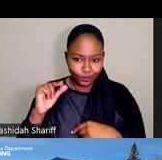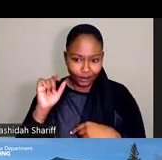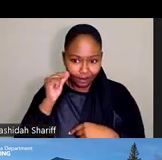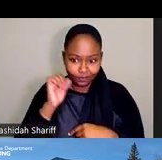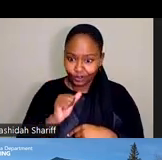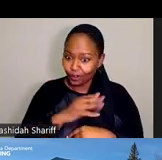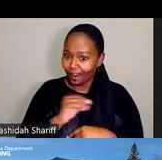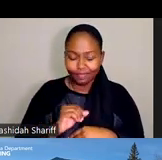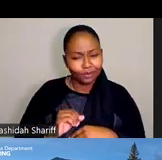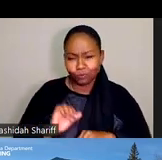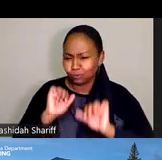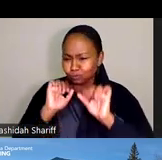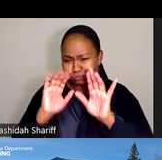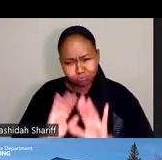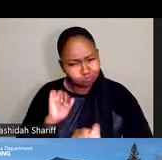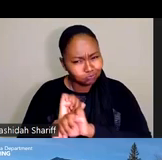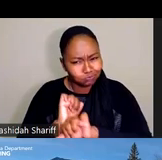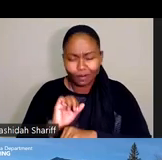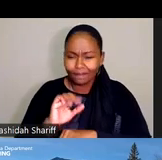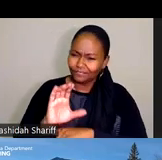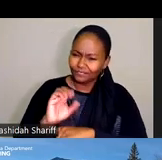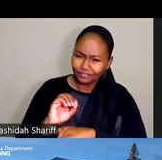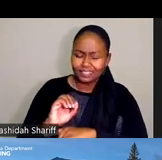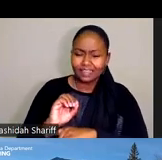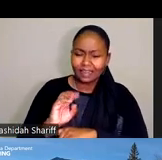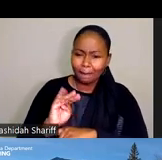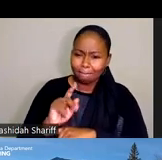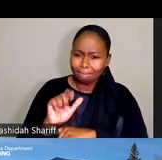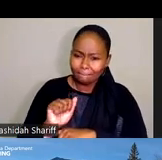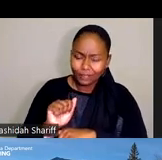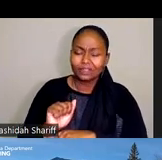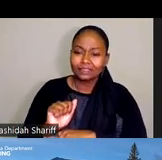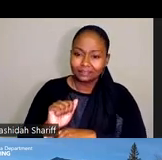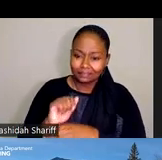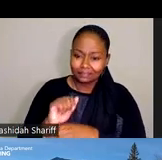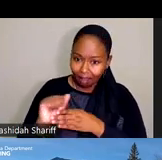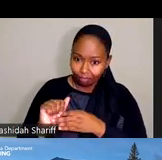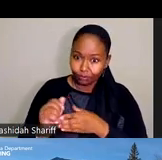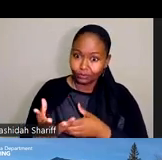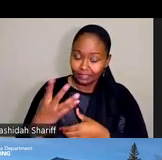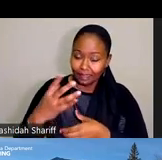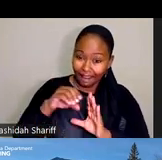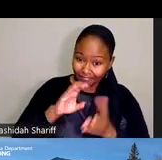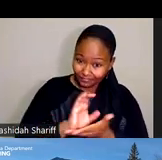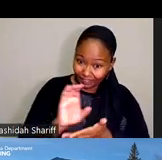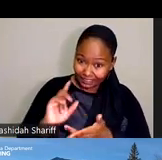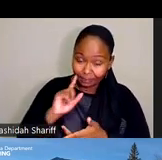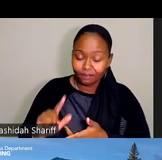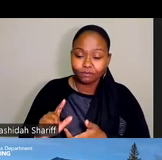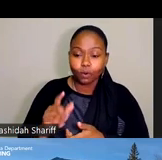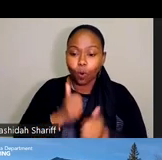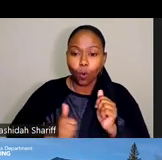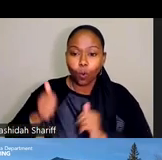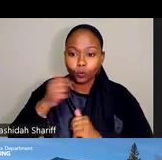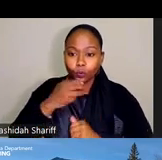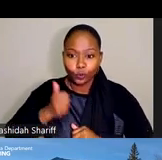unprecedented investment of $50 million in the July 1 budget for older adult behavioral health. This has